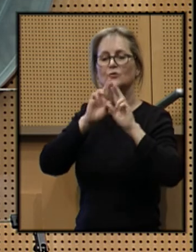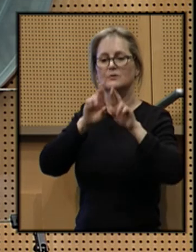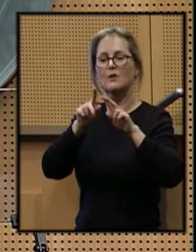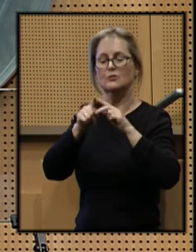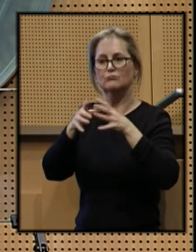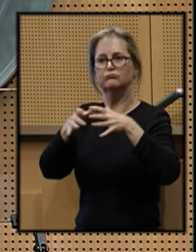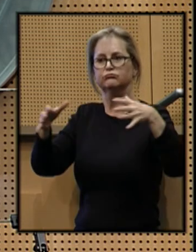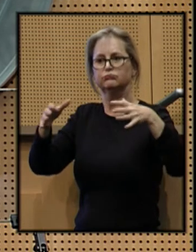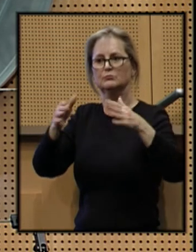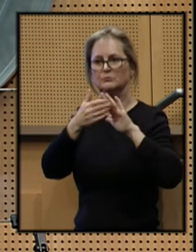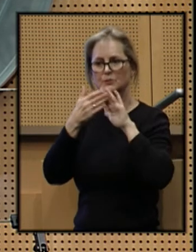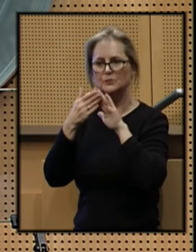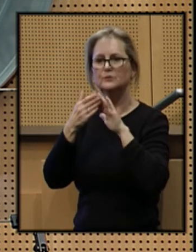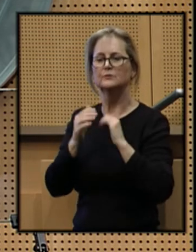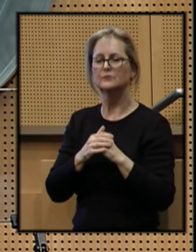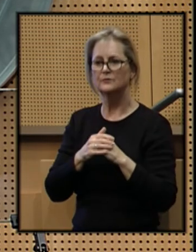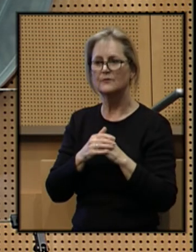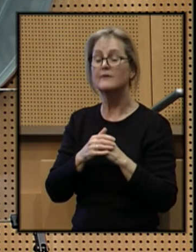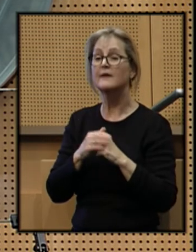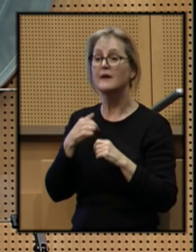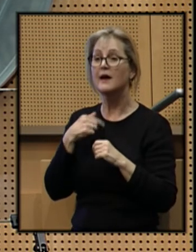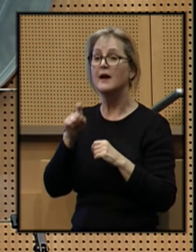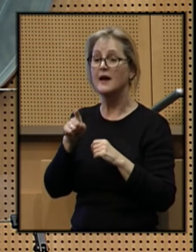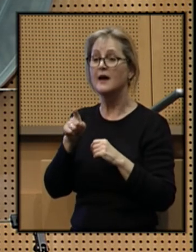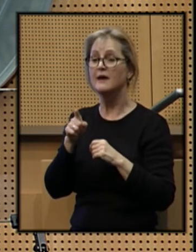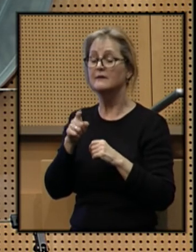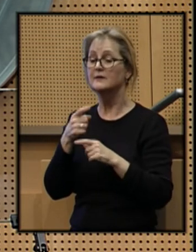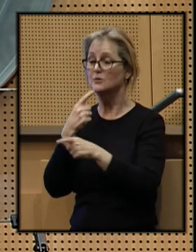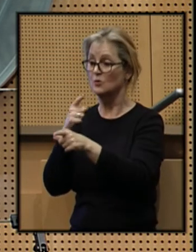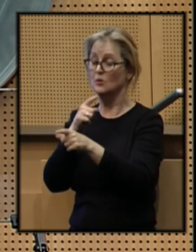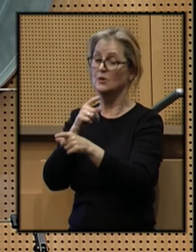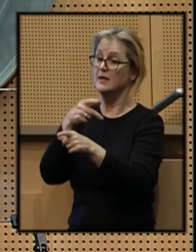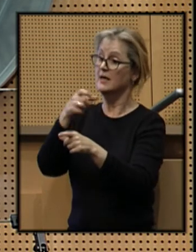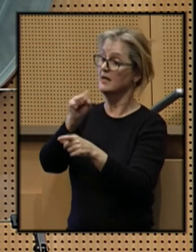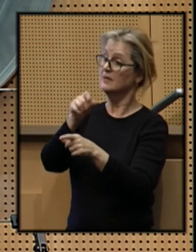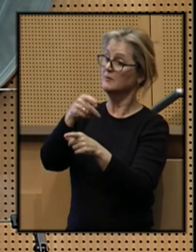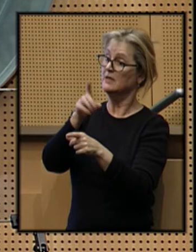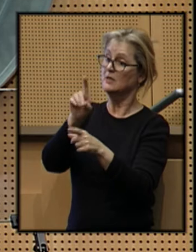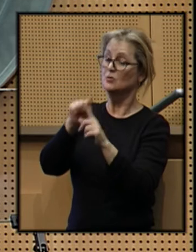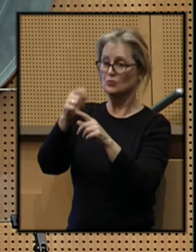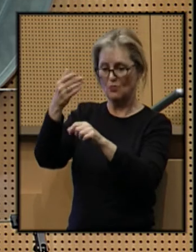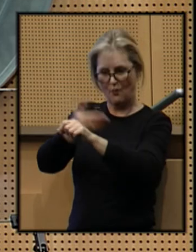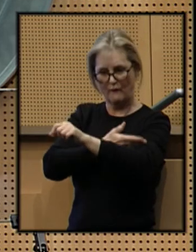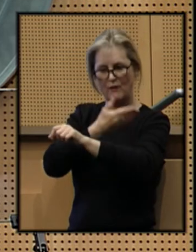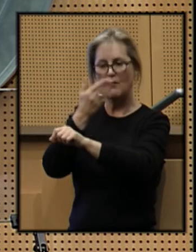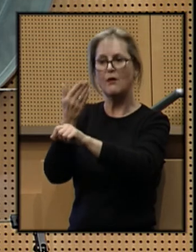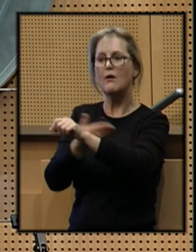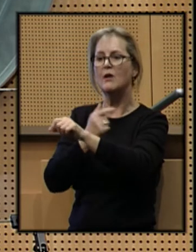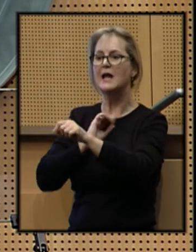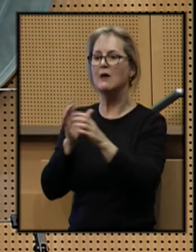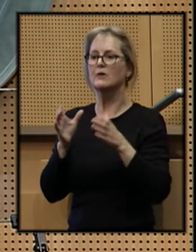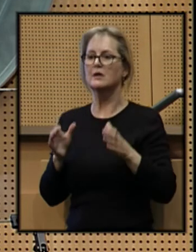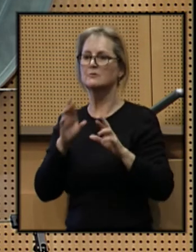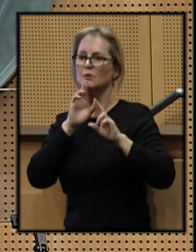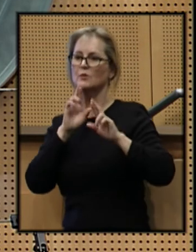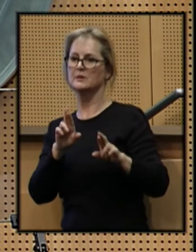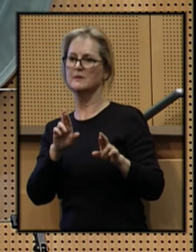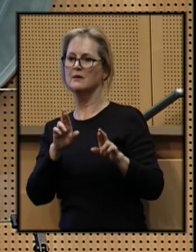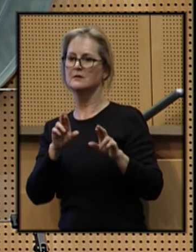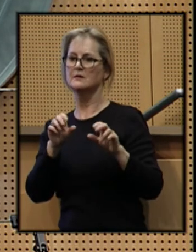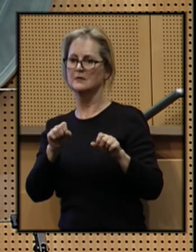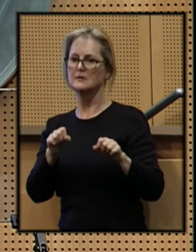growing community. And I have directed the Seattle Police Department to overhaul our customer responsiveness